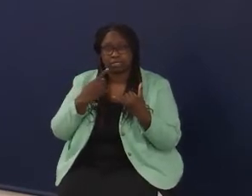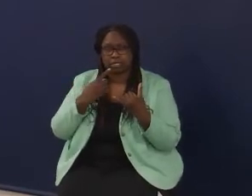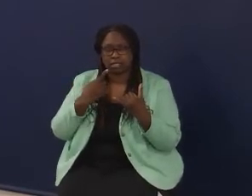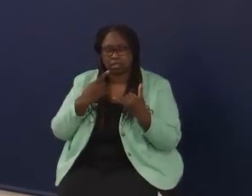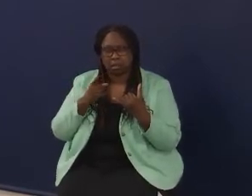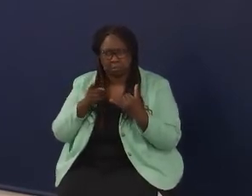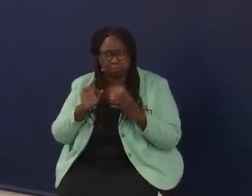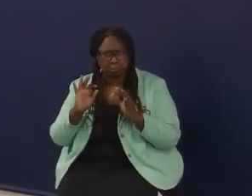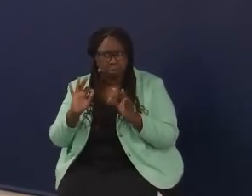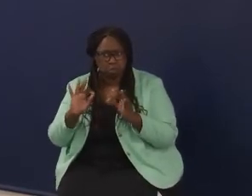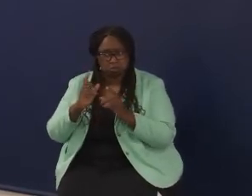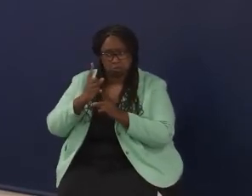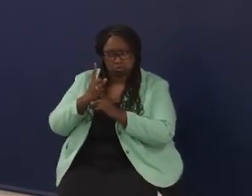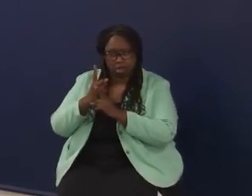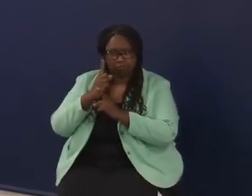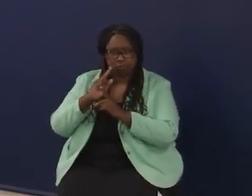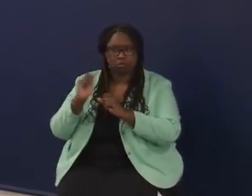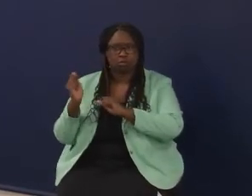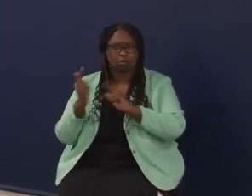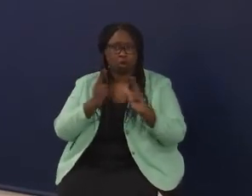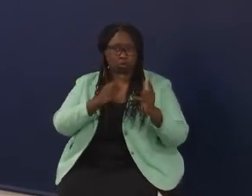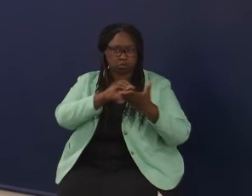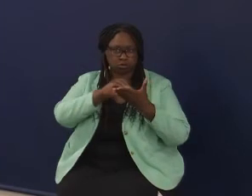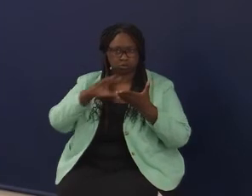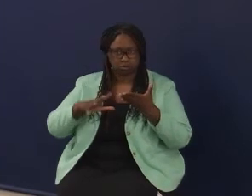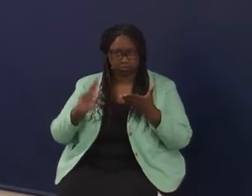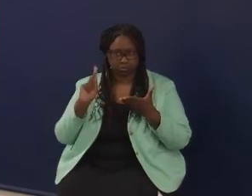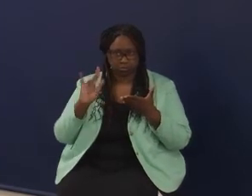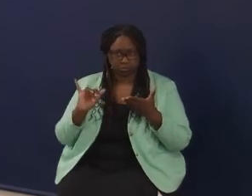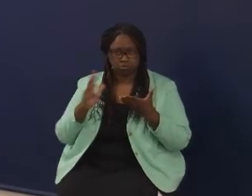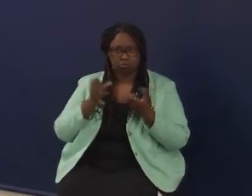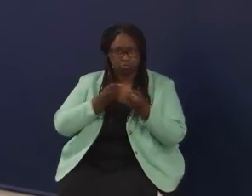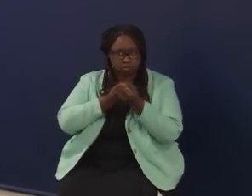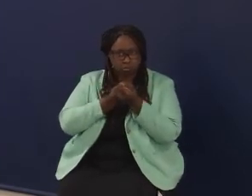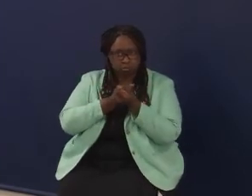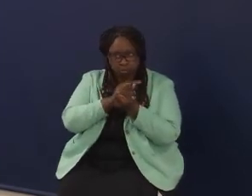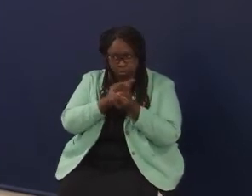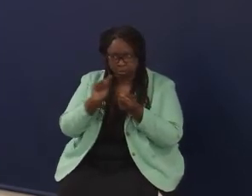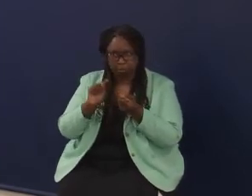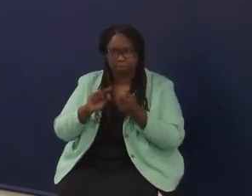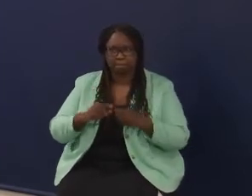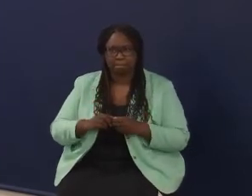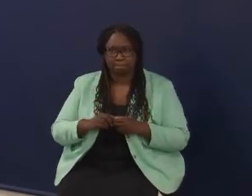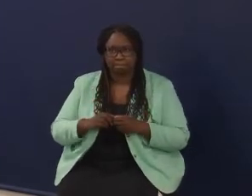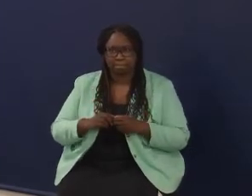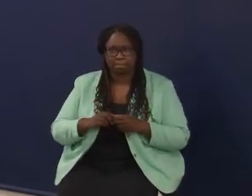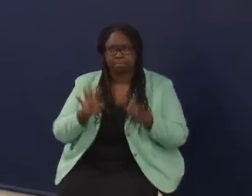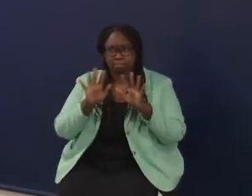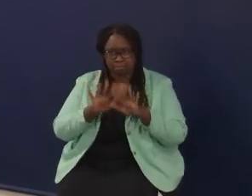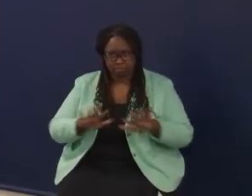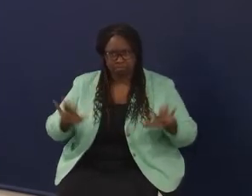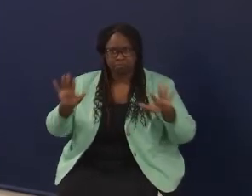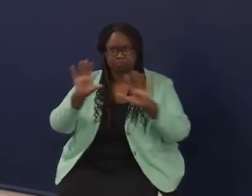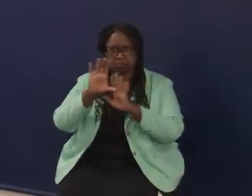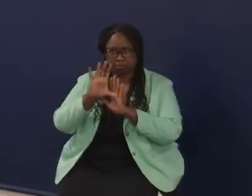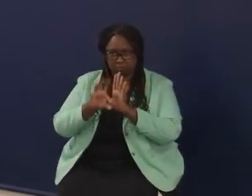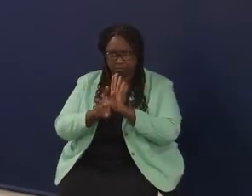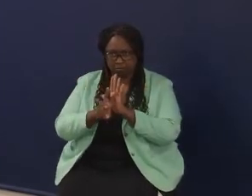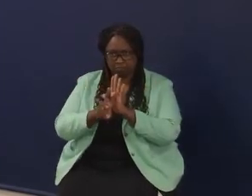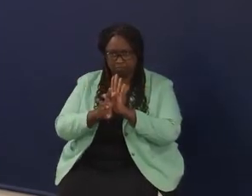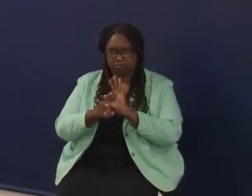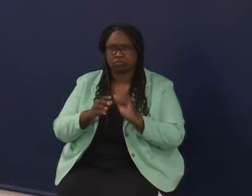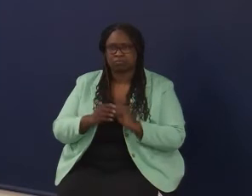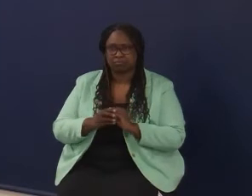believe this is good and right for all students of Kentucky, and we want to support you in that effort across the entire commonwealth. So we